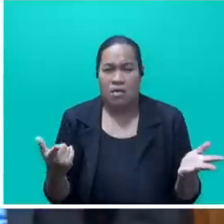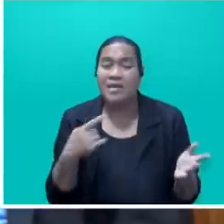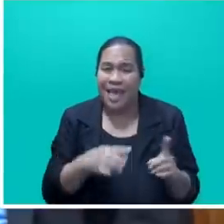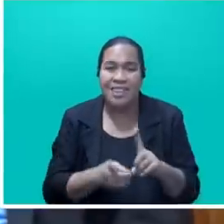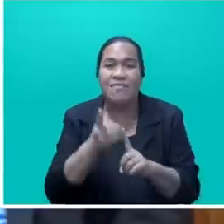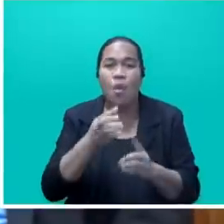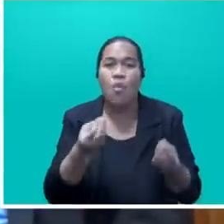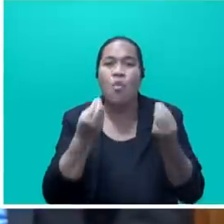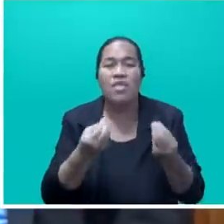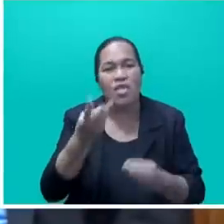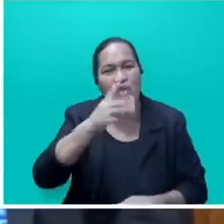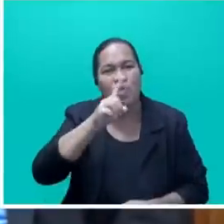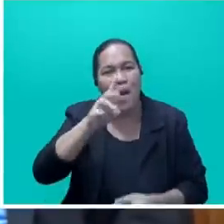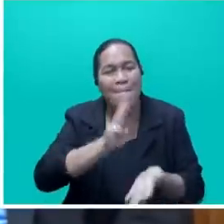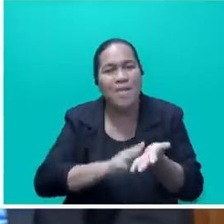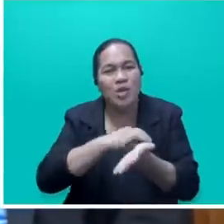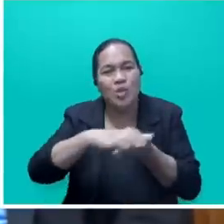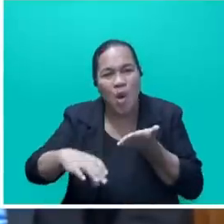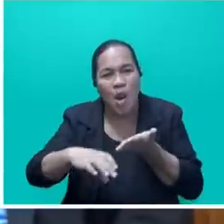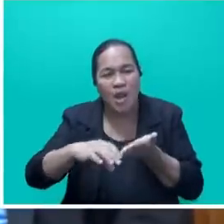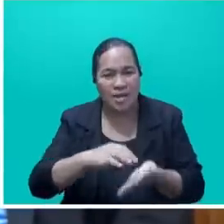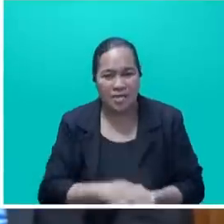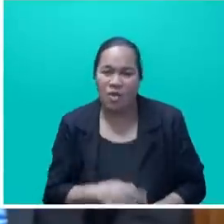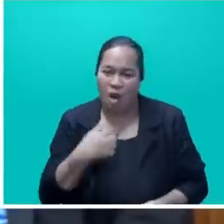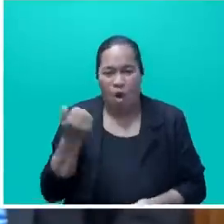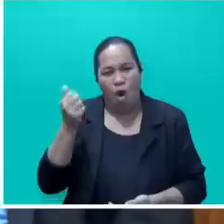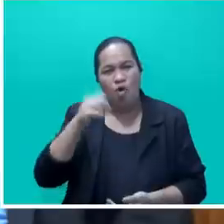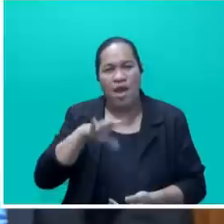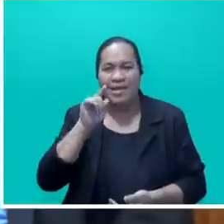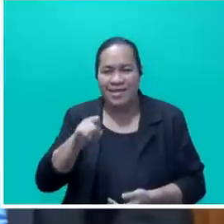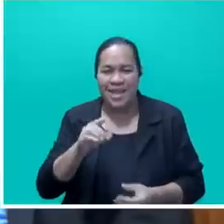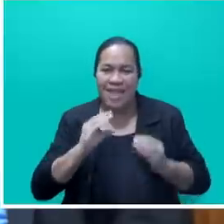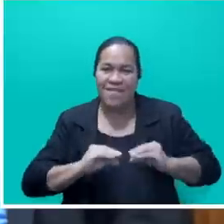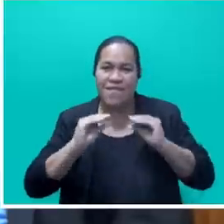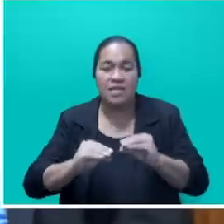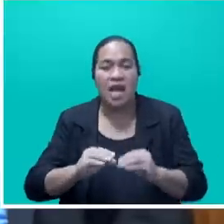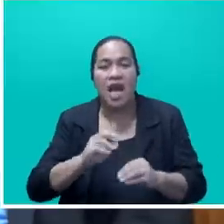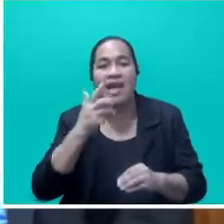worth $31 million and had already invested $9 million in value.